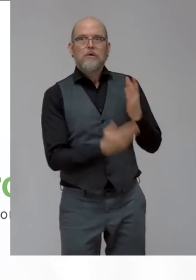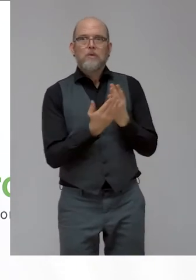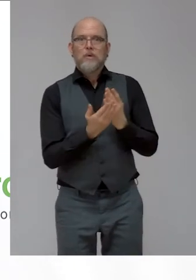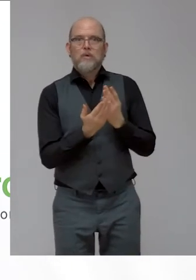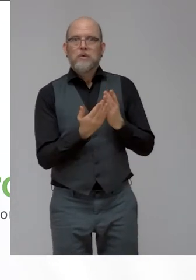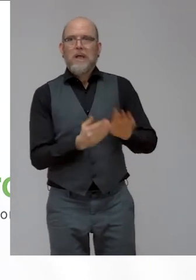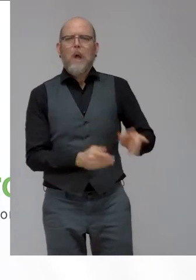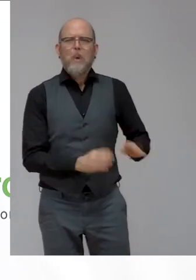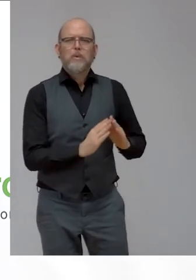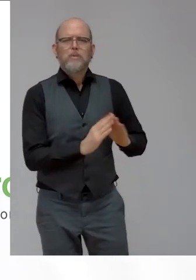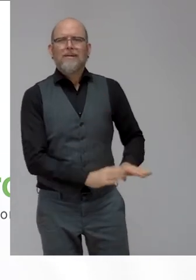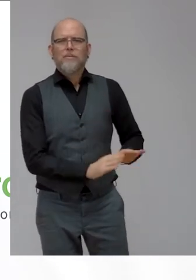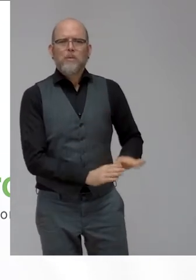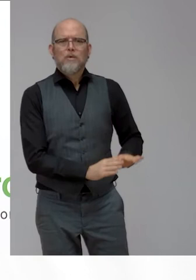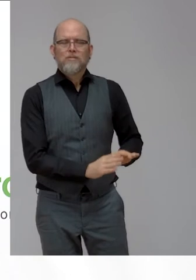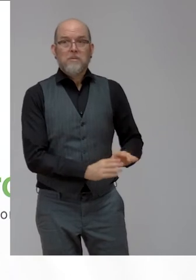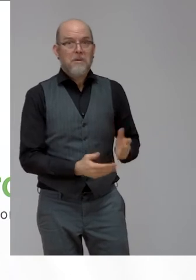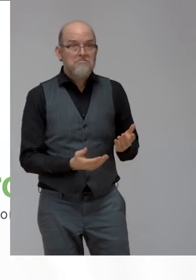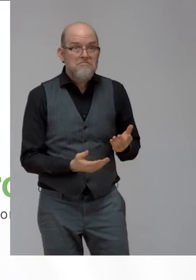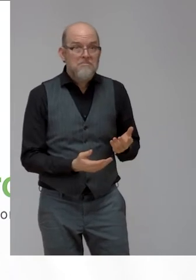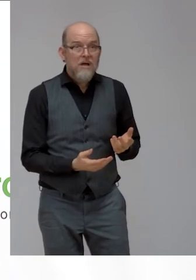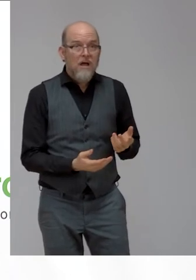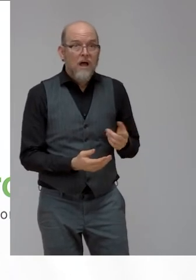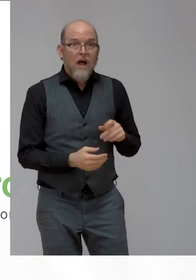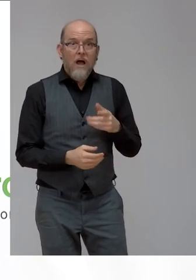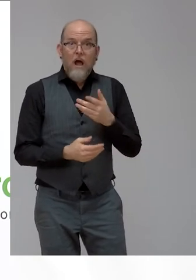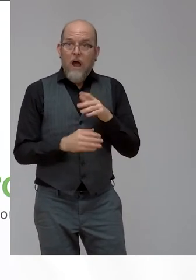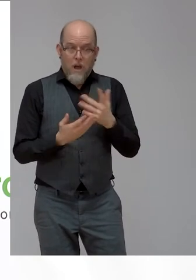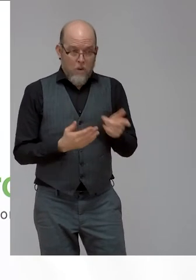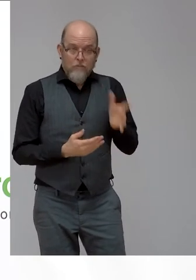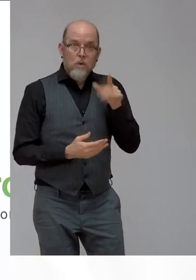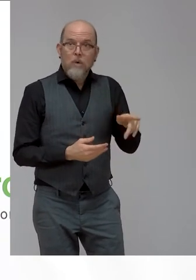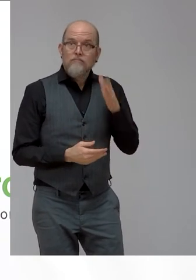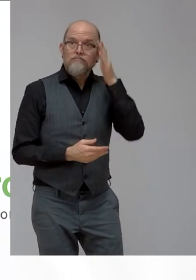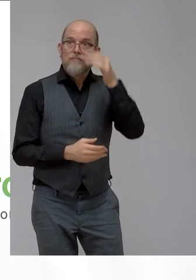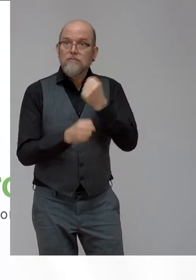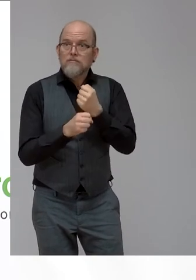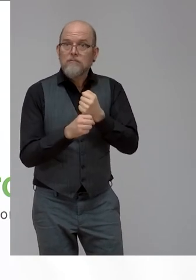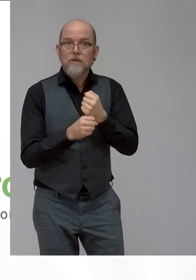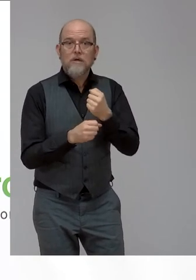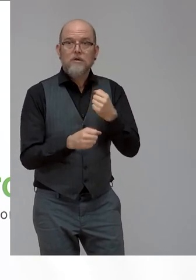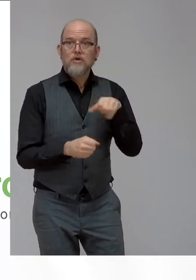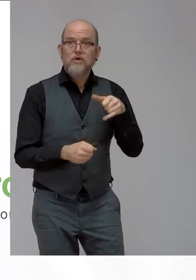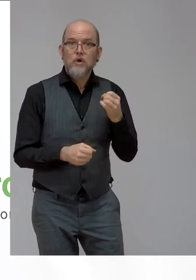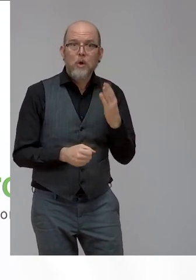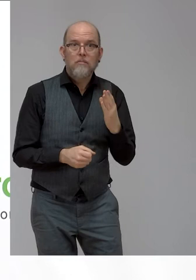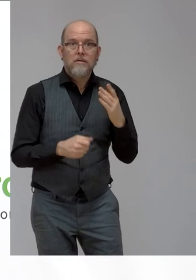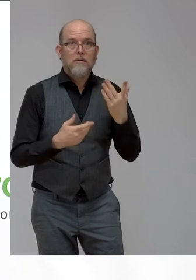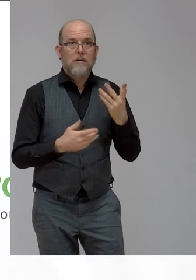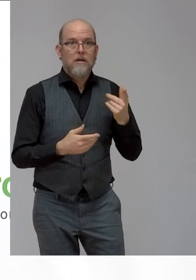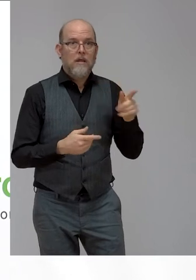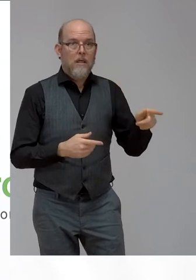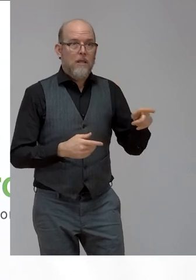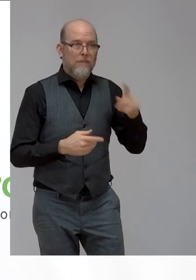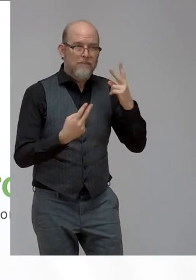trained up to do vocational training, then you've lost the battle. So there's a lot of psychology work that needs to be done by the